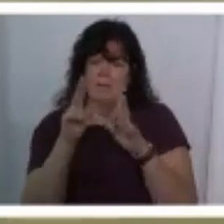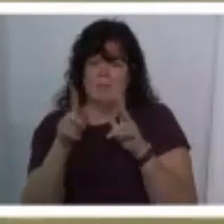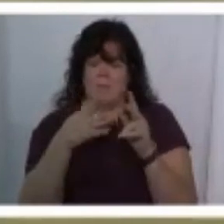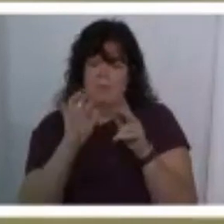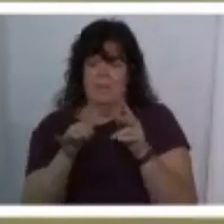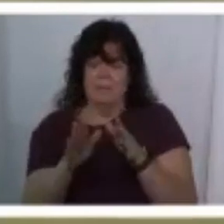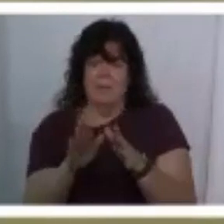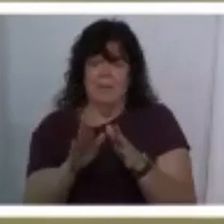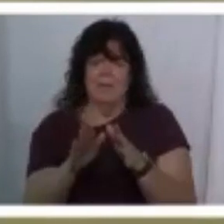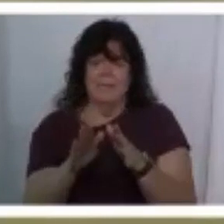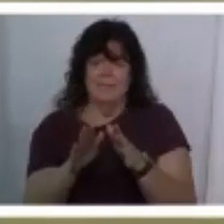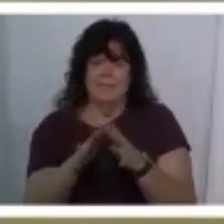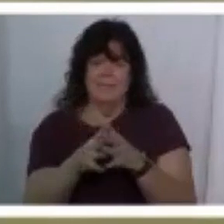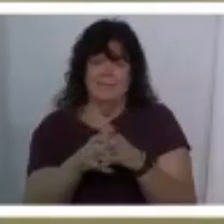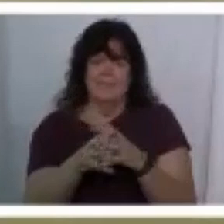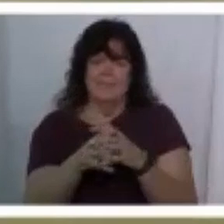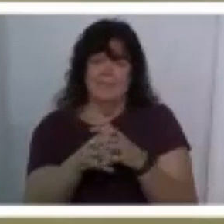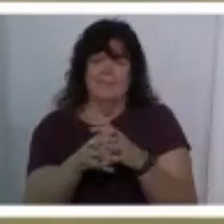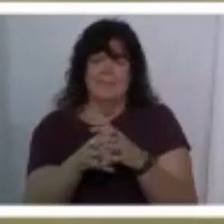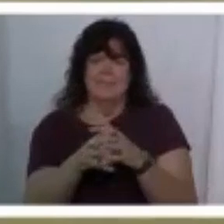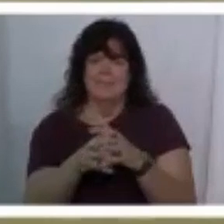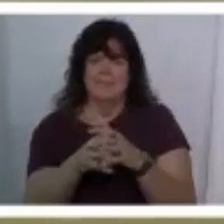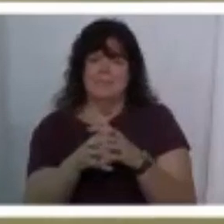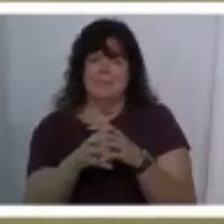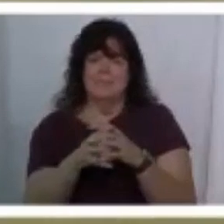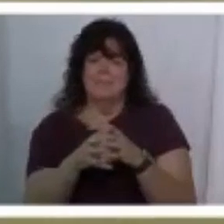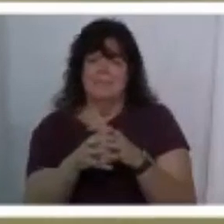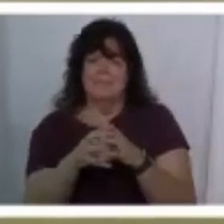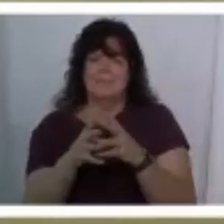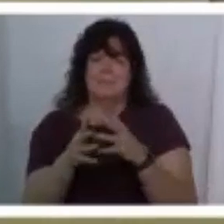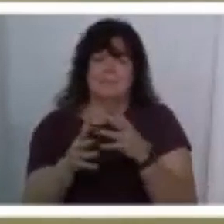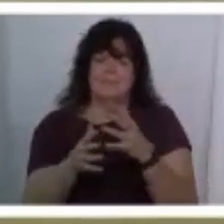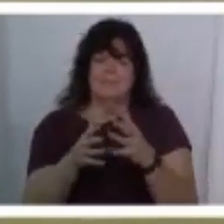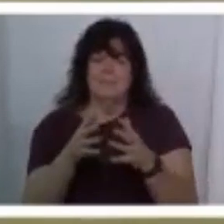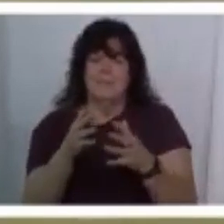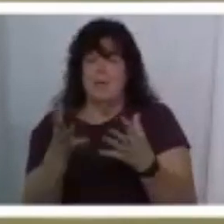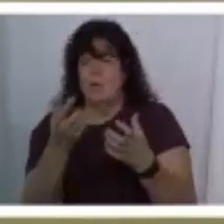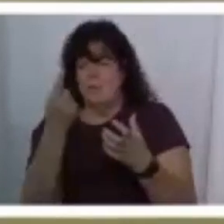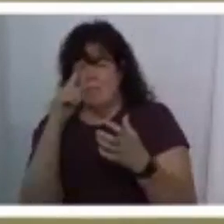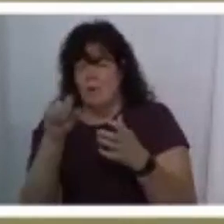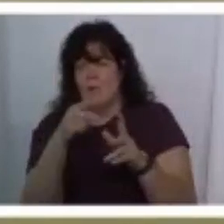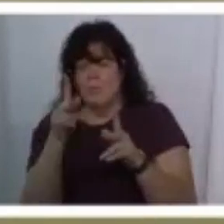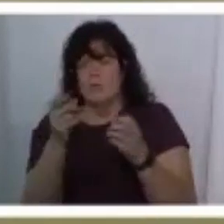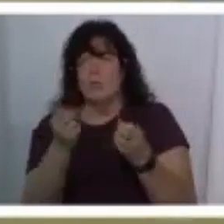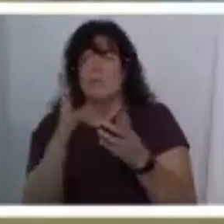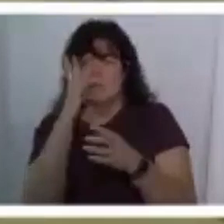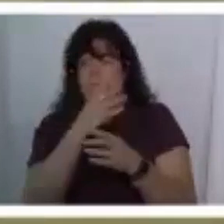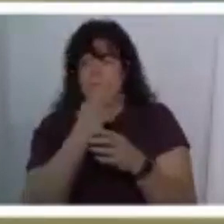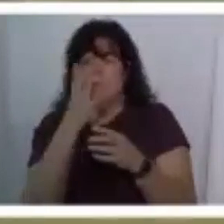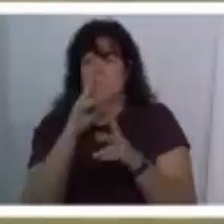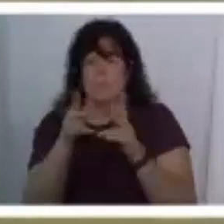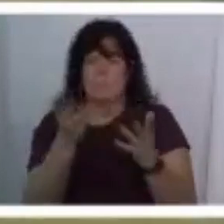so um it was a big deal so anyway i just i want that for other people and i think there's so many beautiful people here and